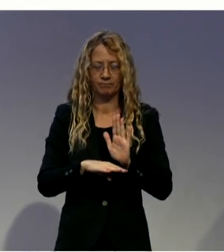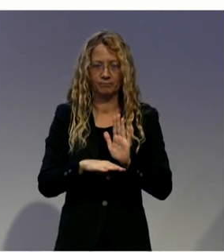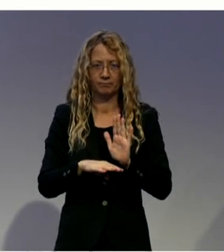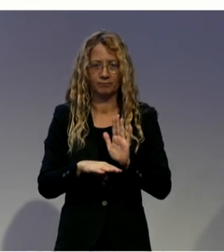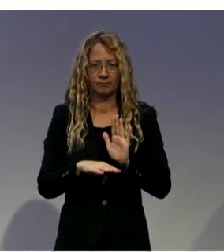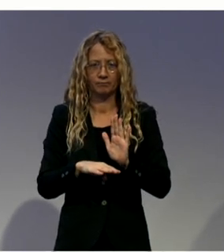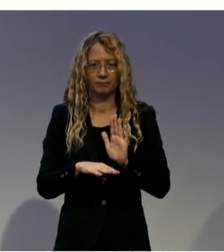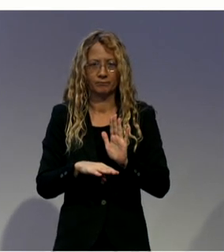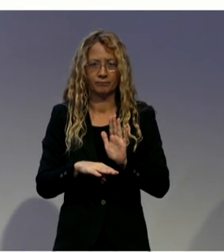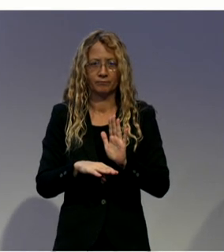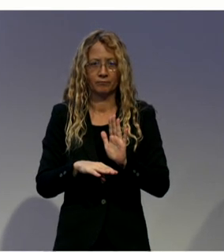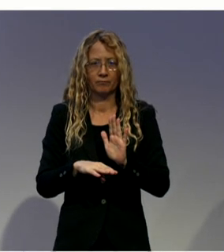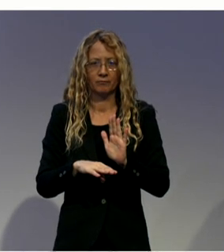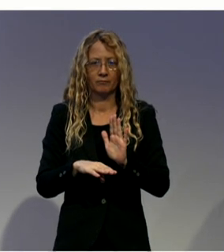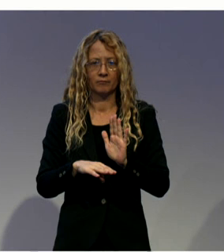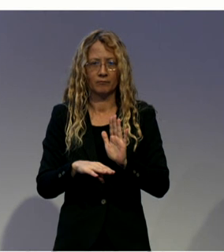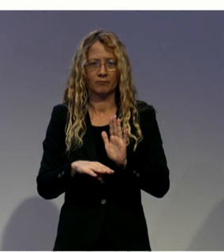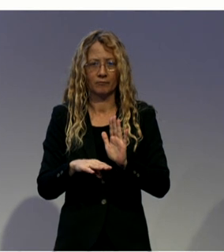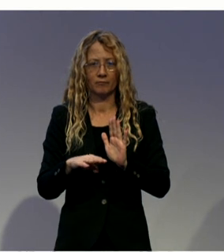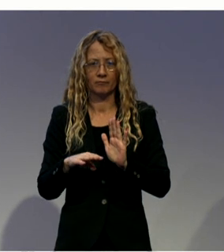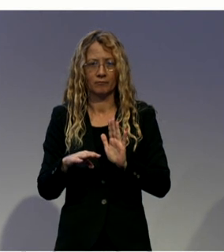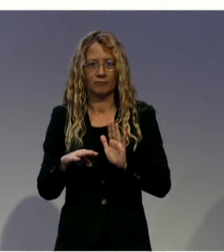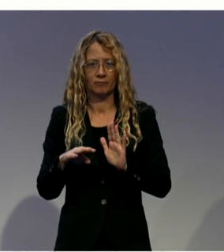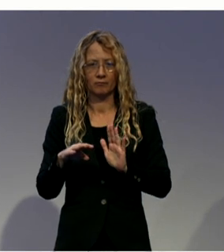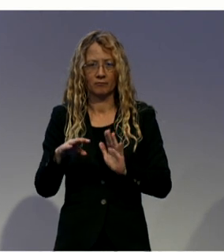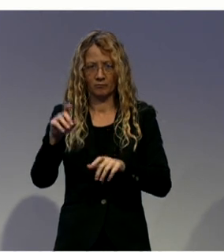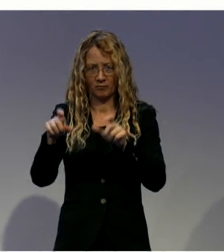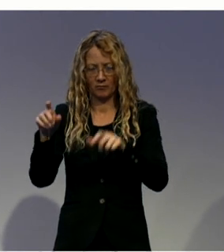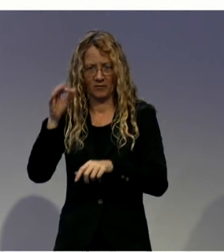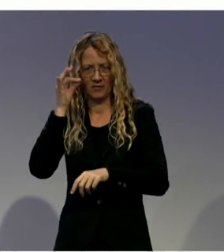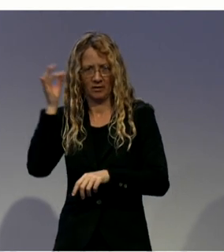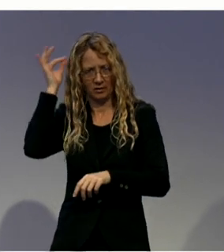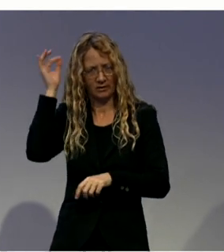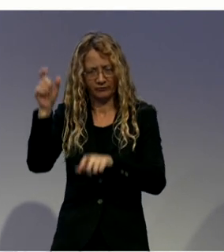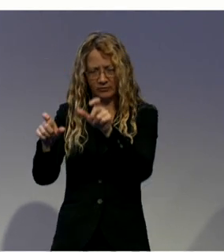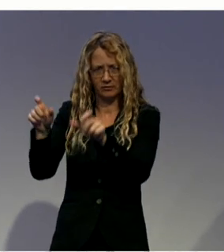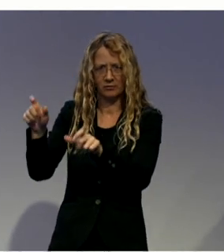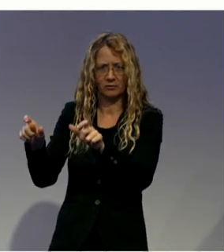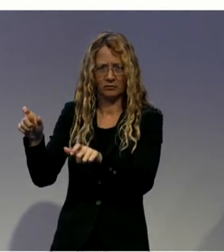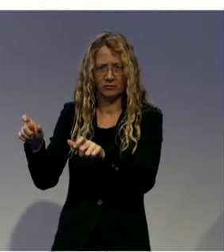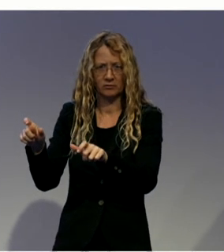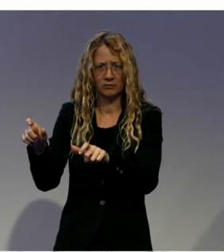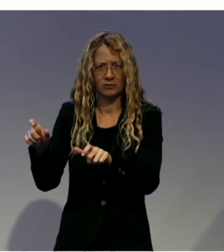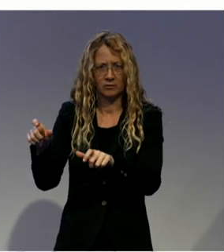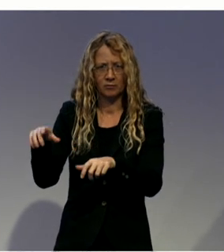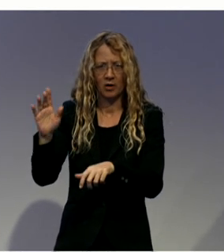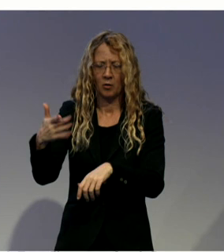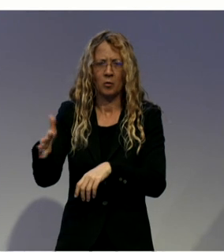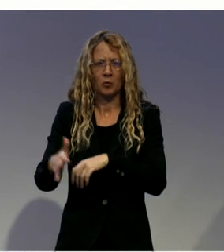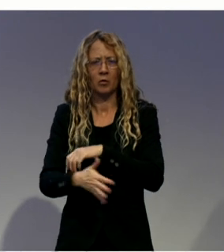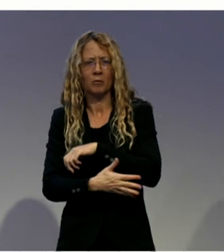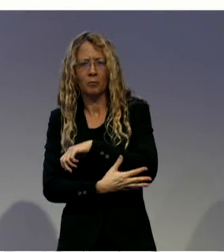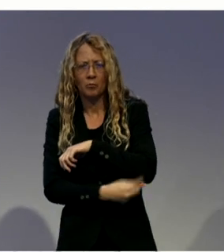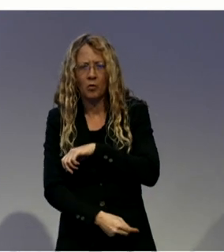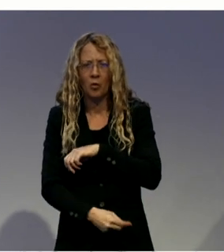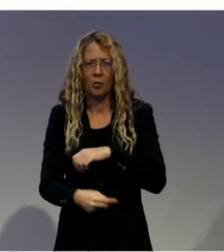British Columbia, so those would be First Nations communities and people that live with severe disabilities.